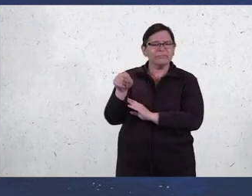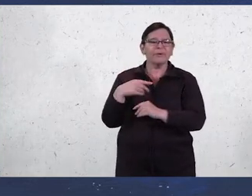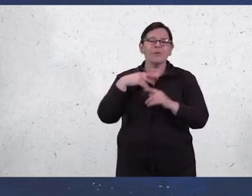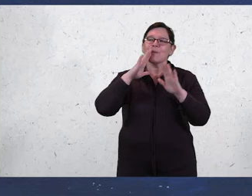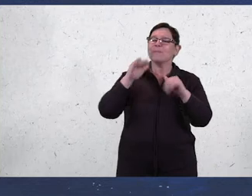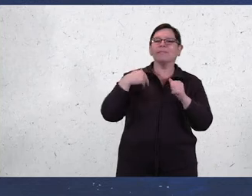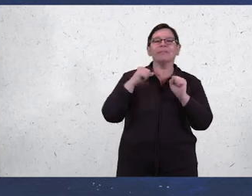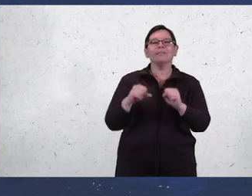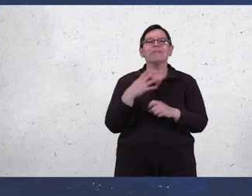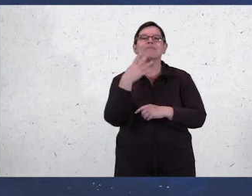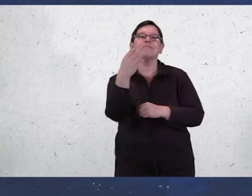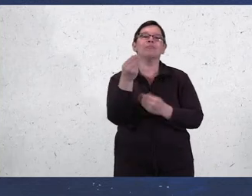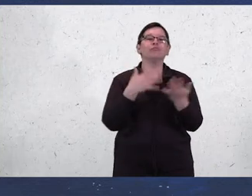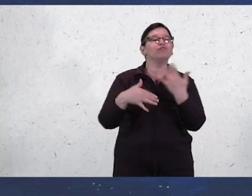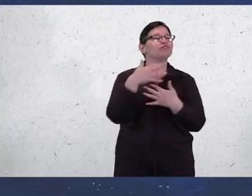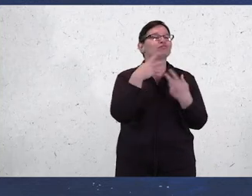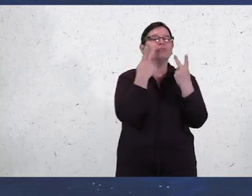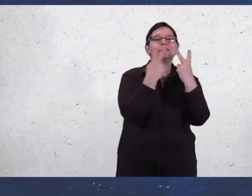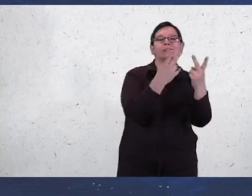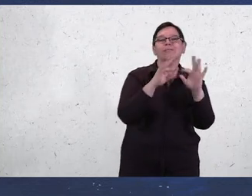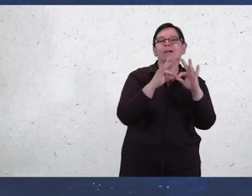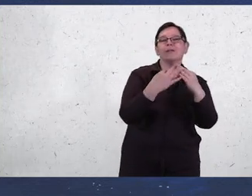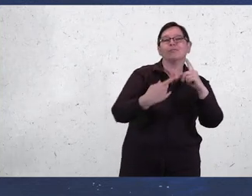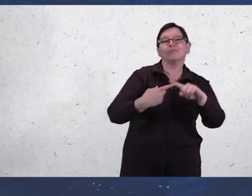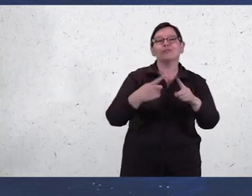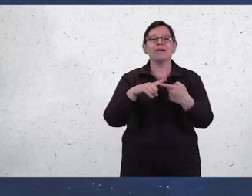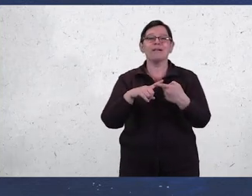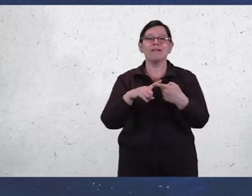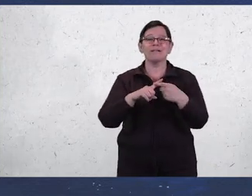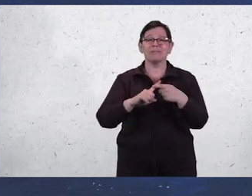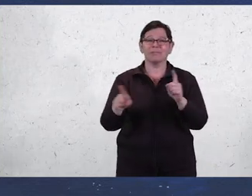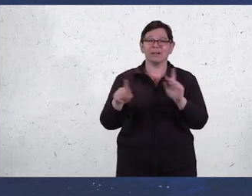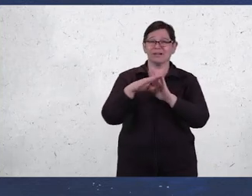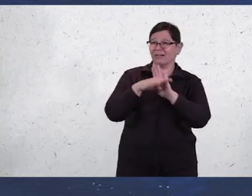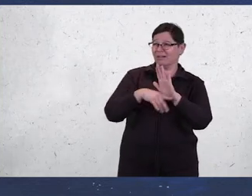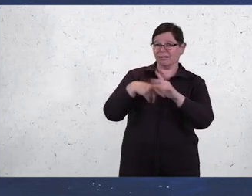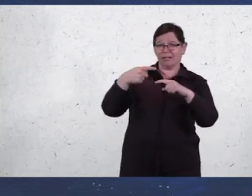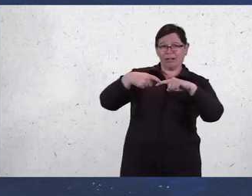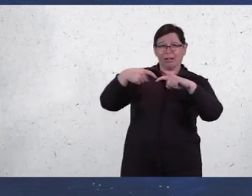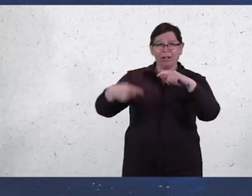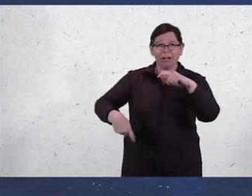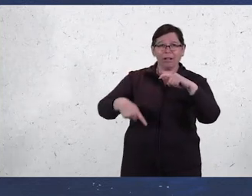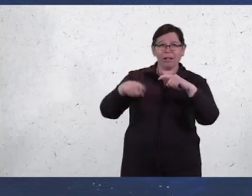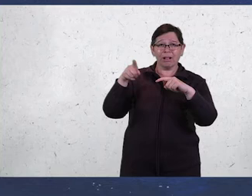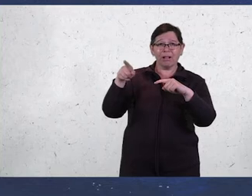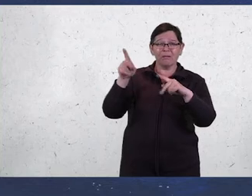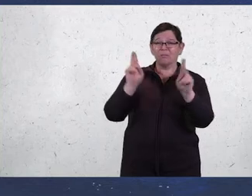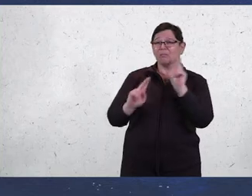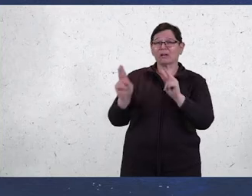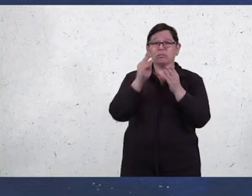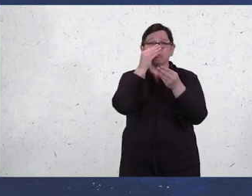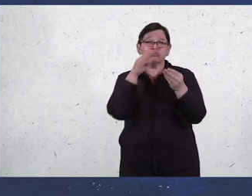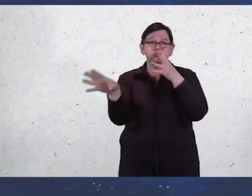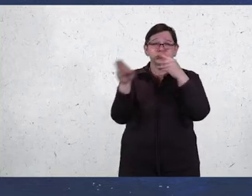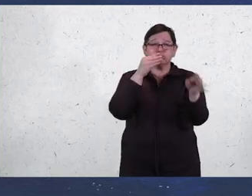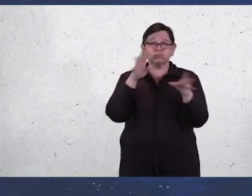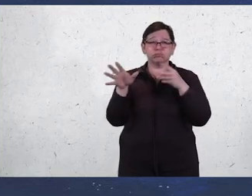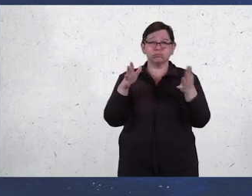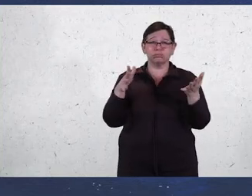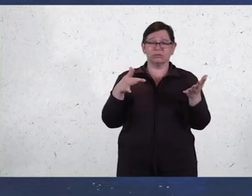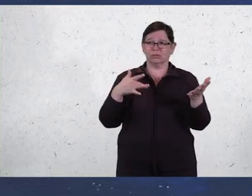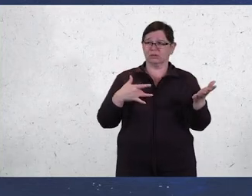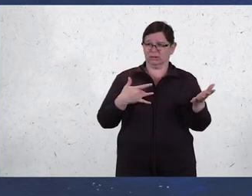family and friends more. But as restrictions lift and people take less precautions, it is difficult for me to feel safe.